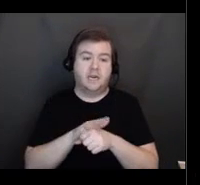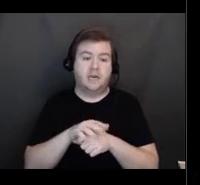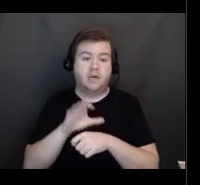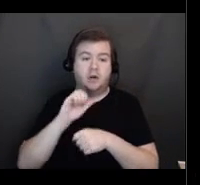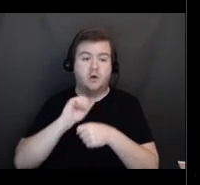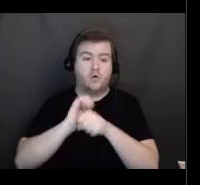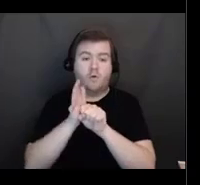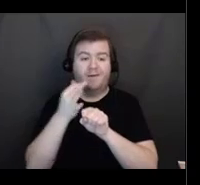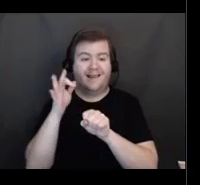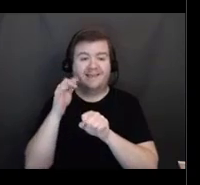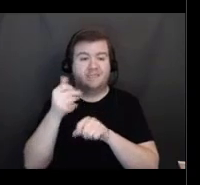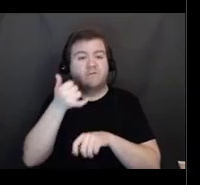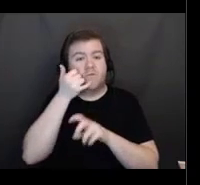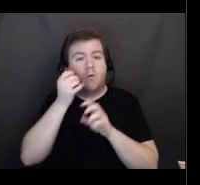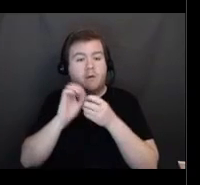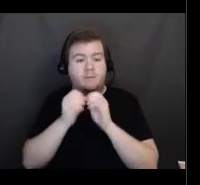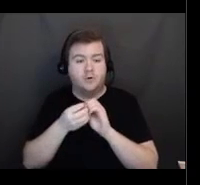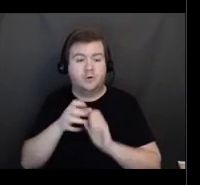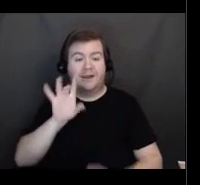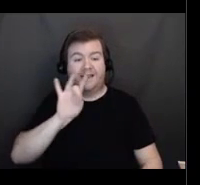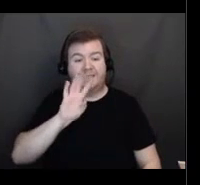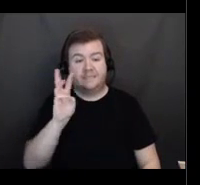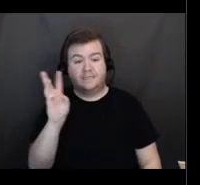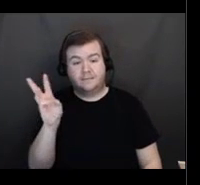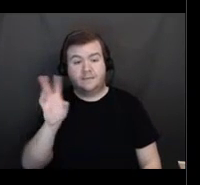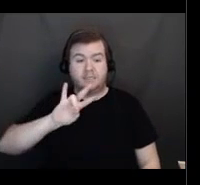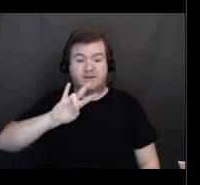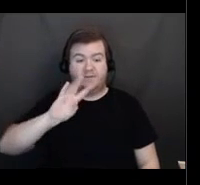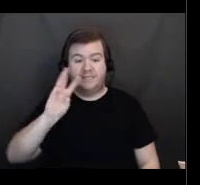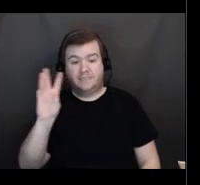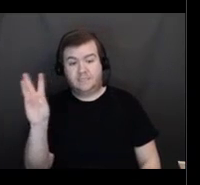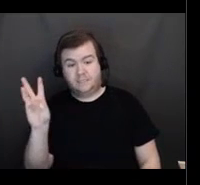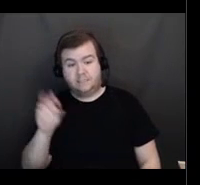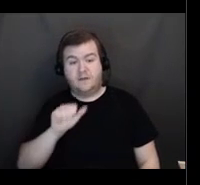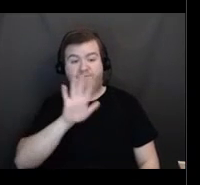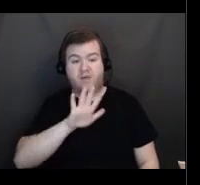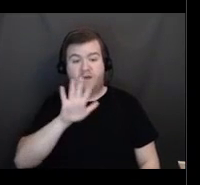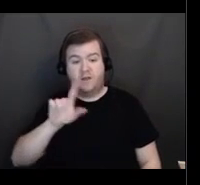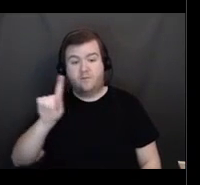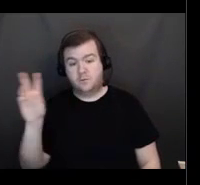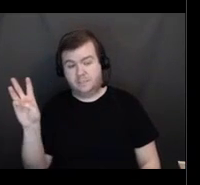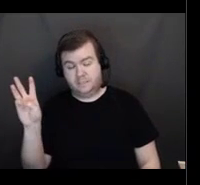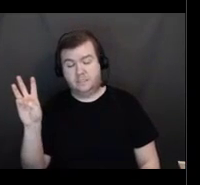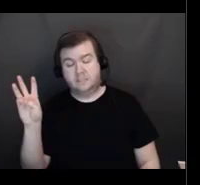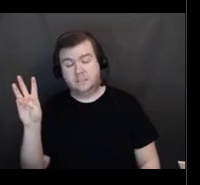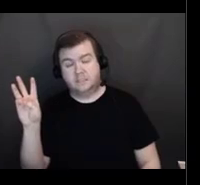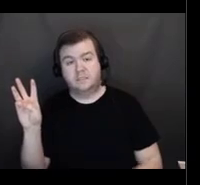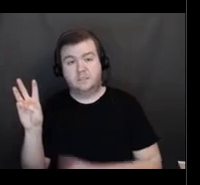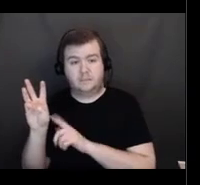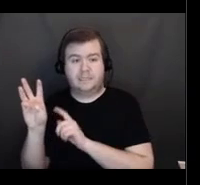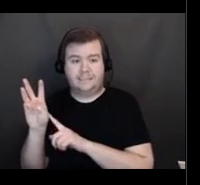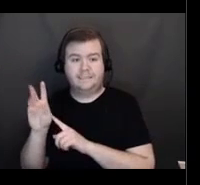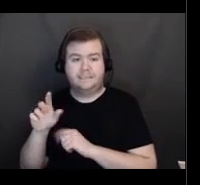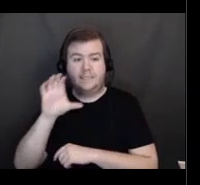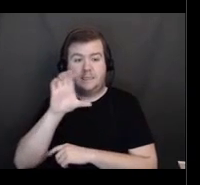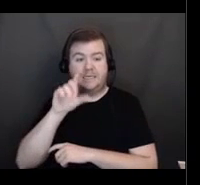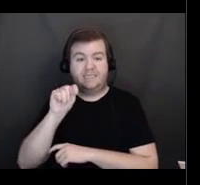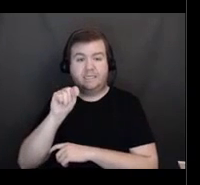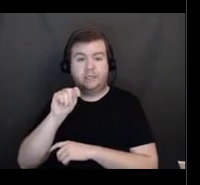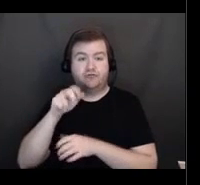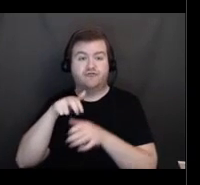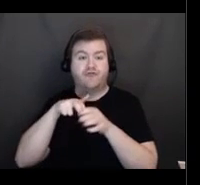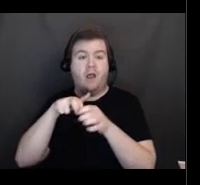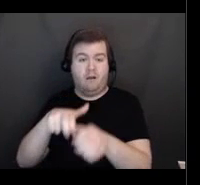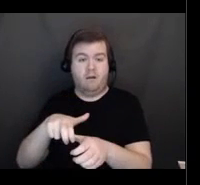So that is 866-766-5516. Connecticut Rides will